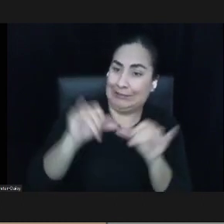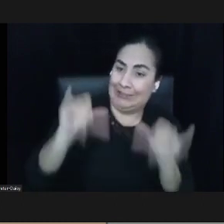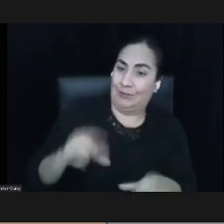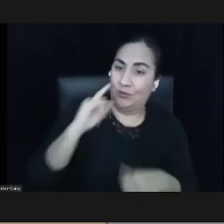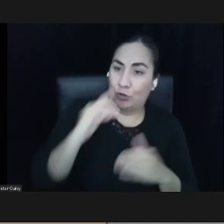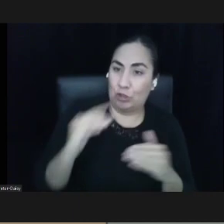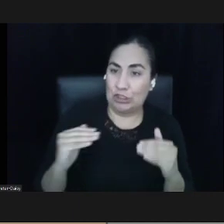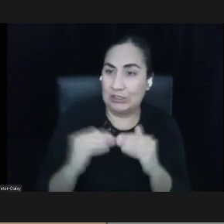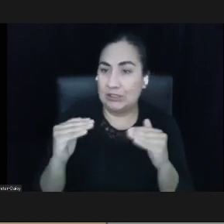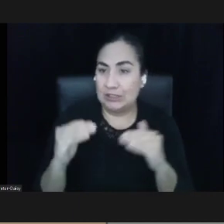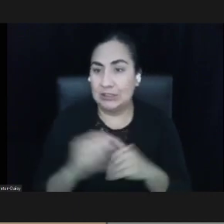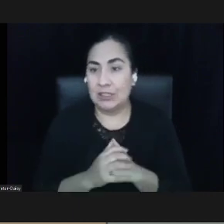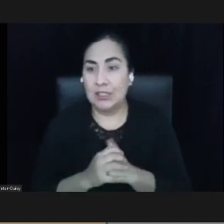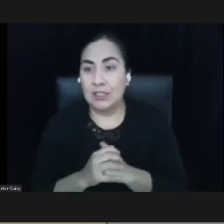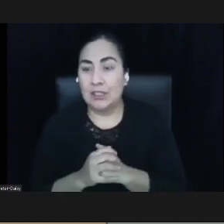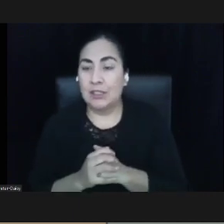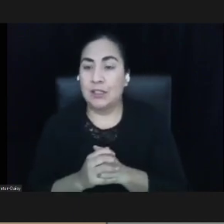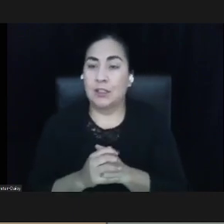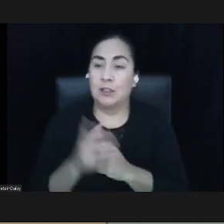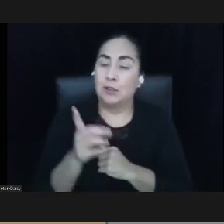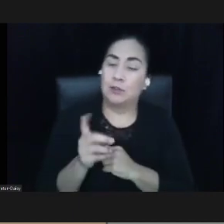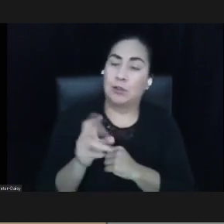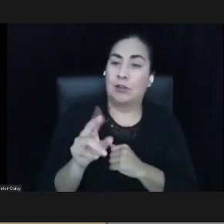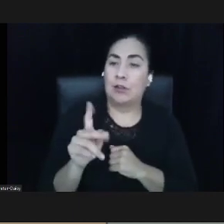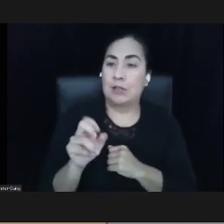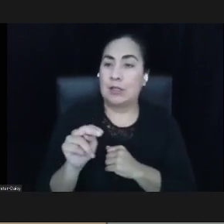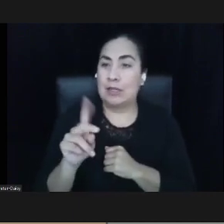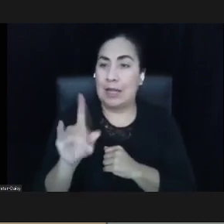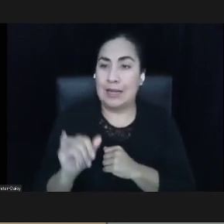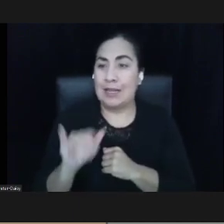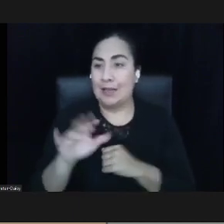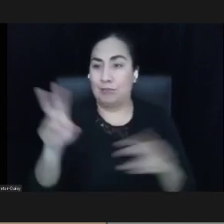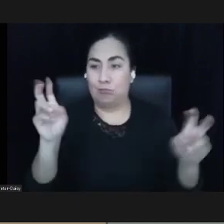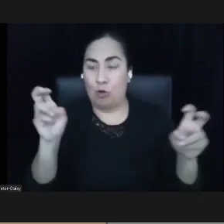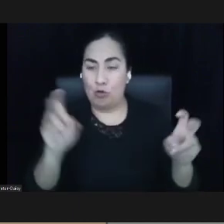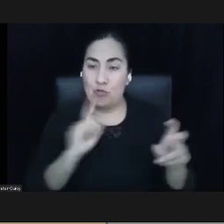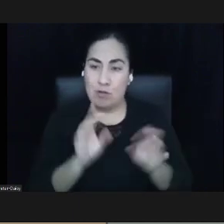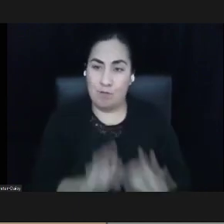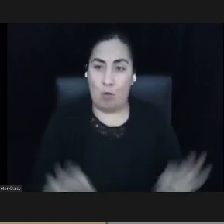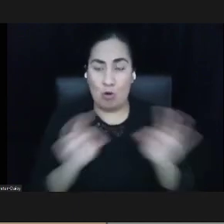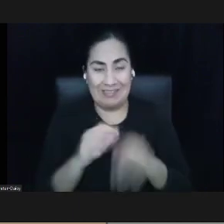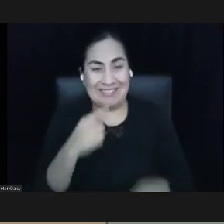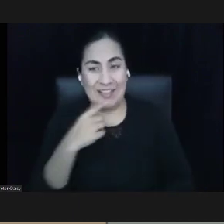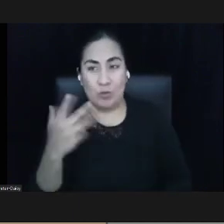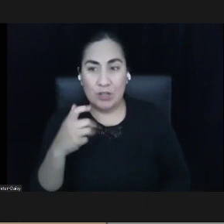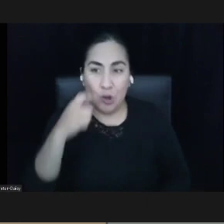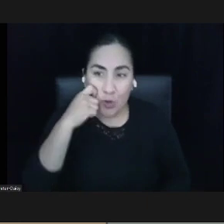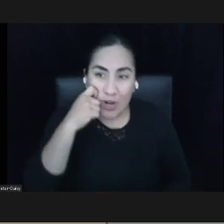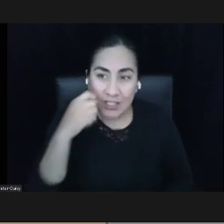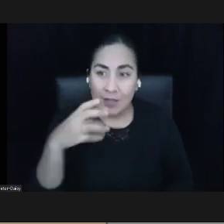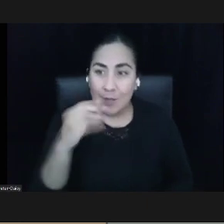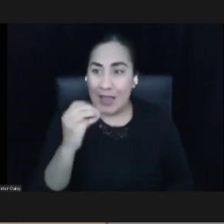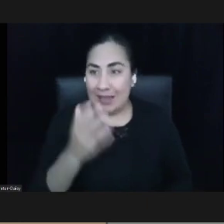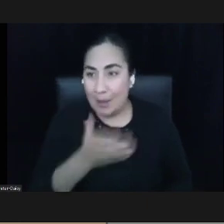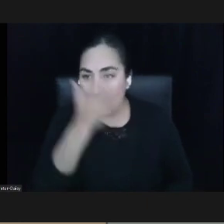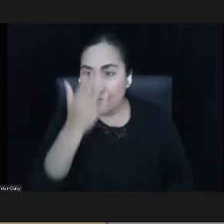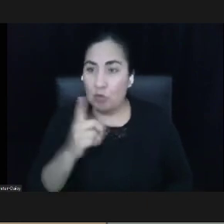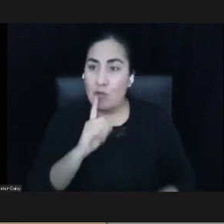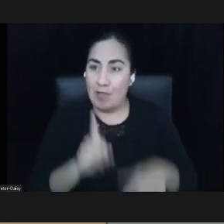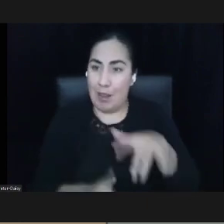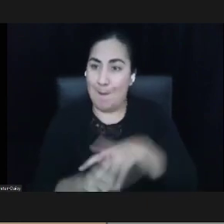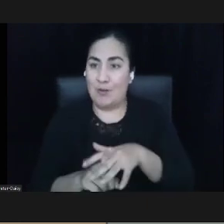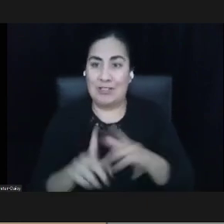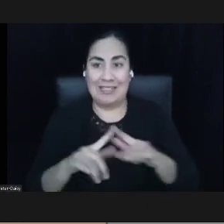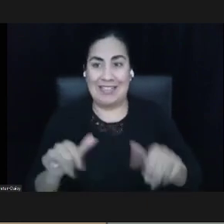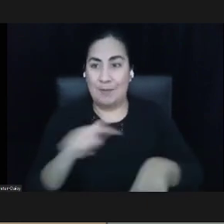particularly provocative and particularly salient in this moment. He says, and capitalism emerged at the same time in 15th